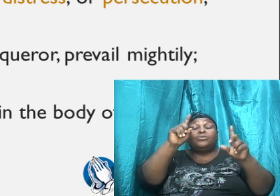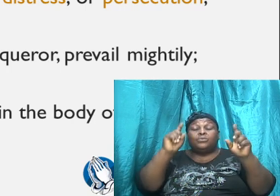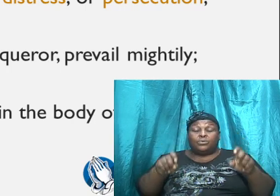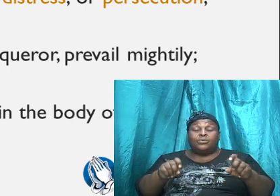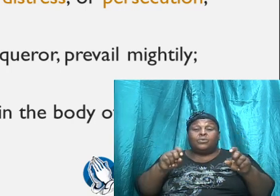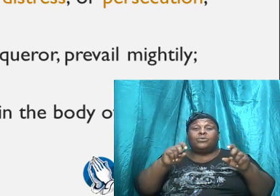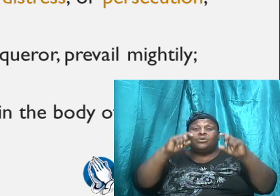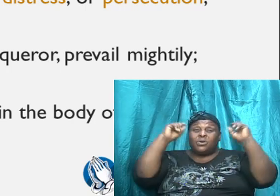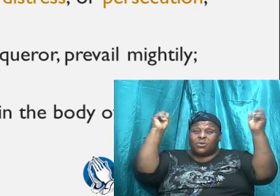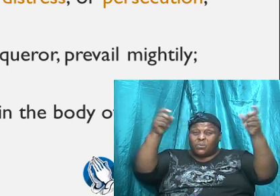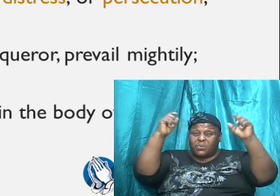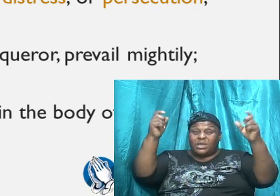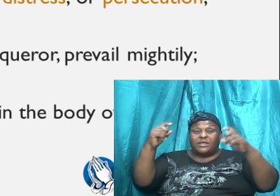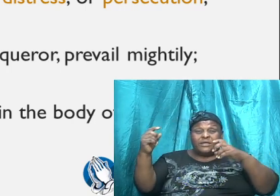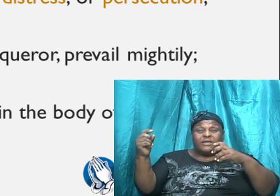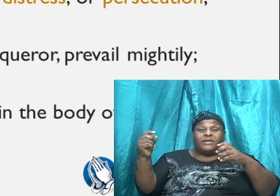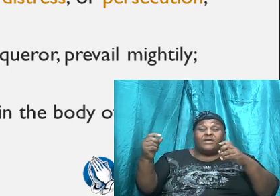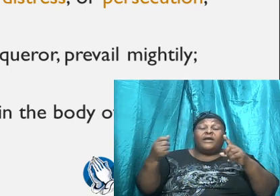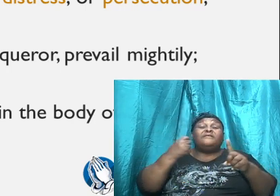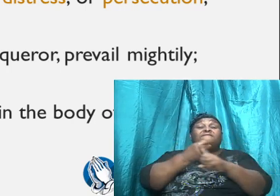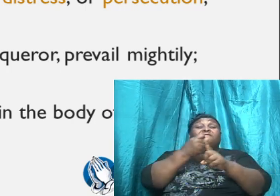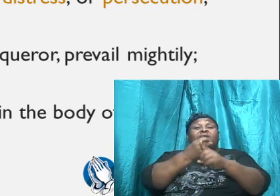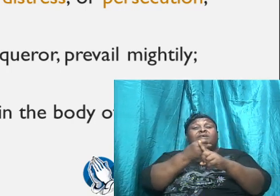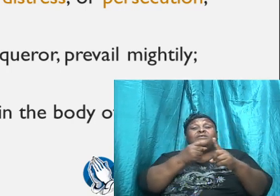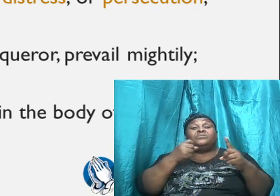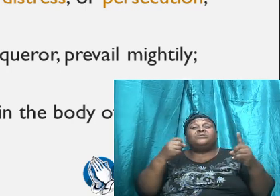and the fight was close,